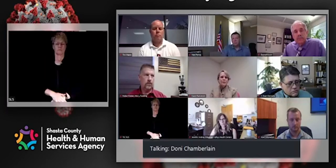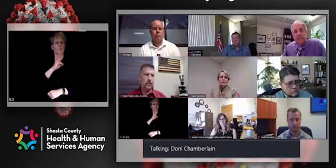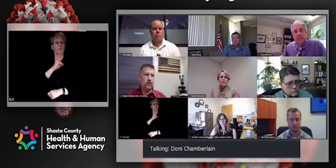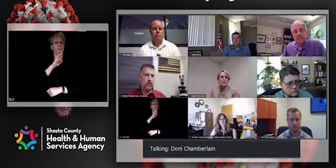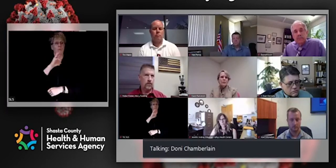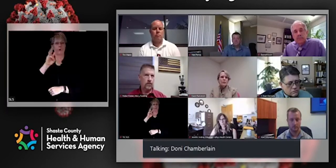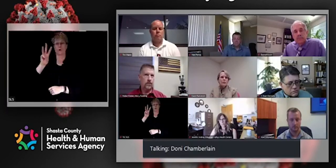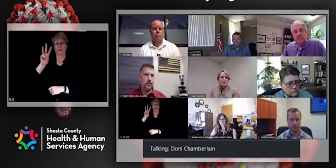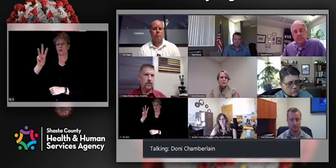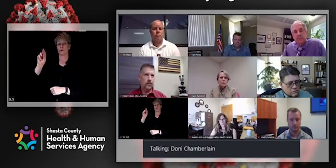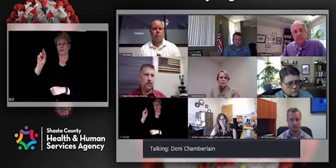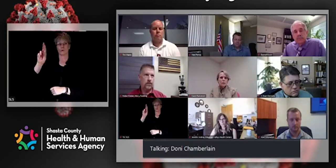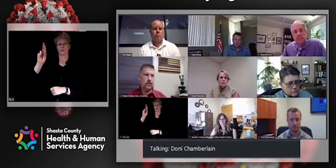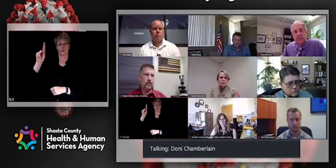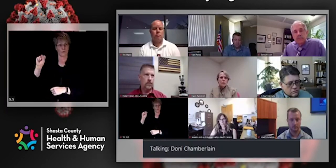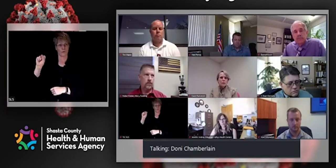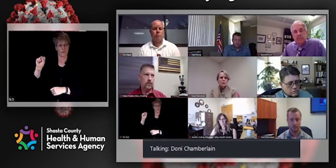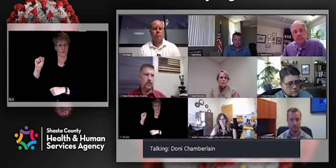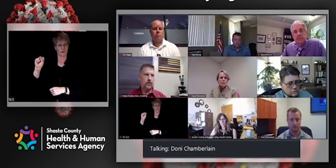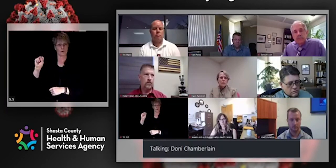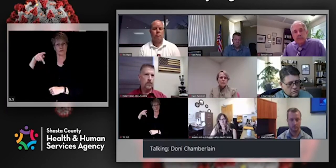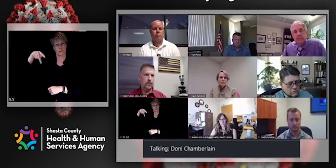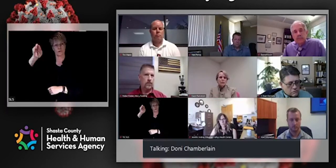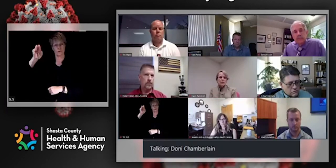from the aquatic center in Reading?